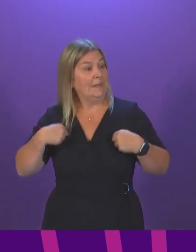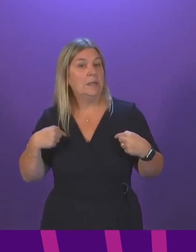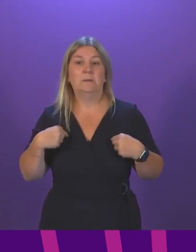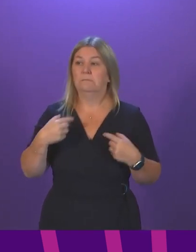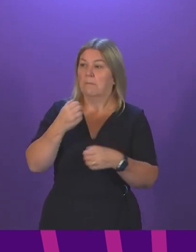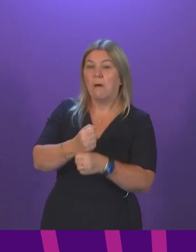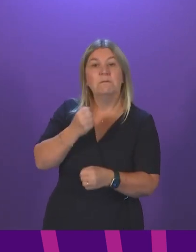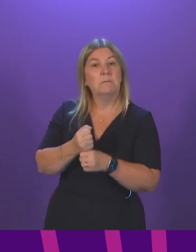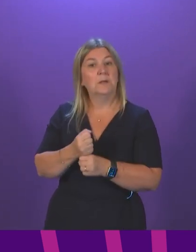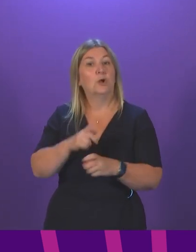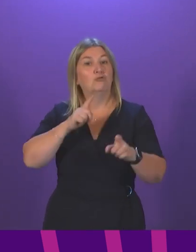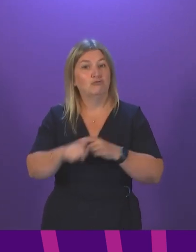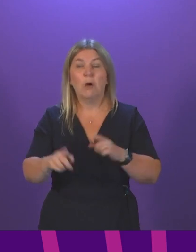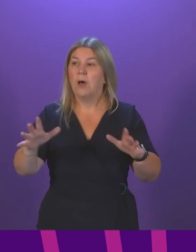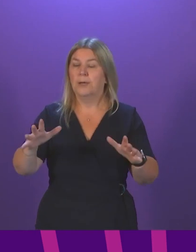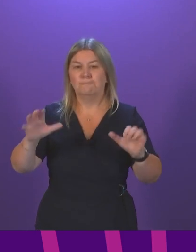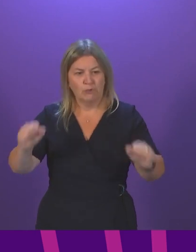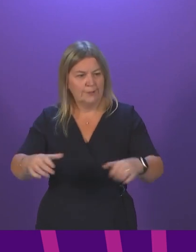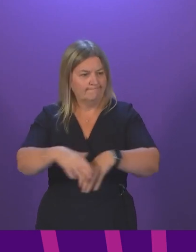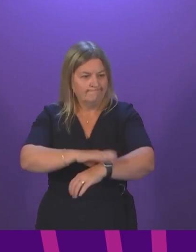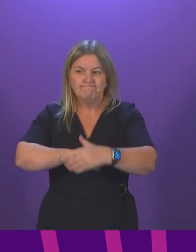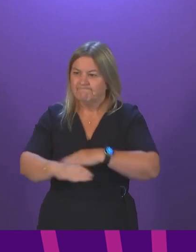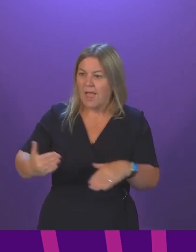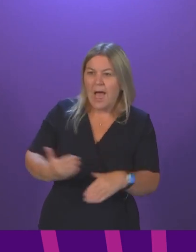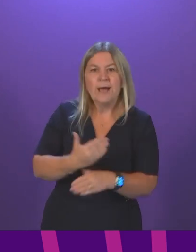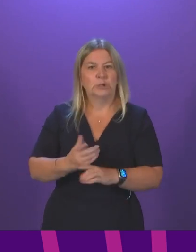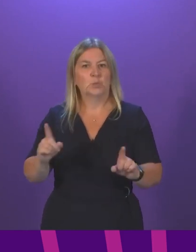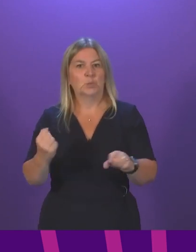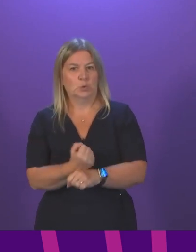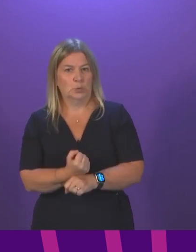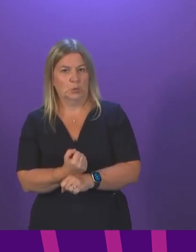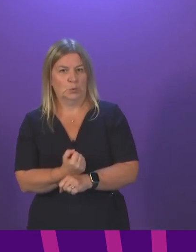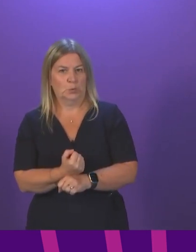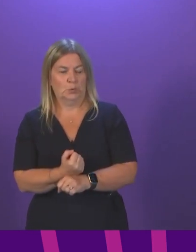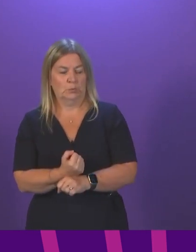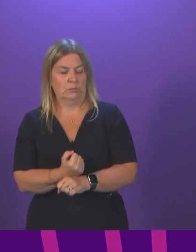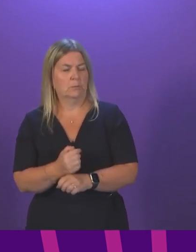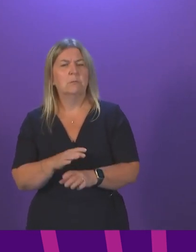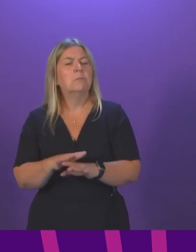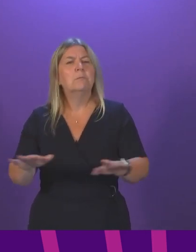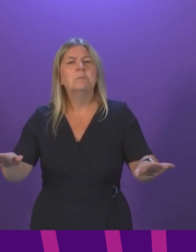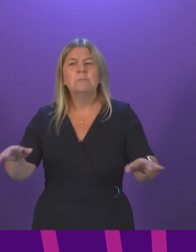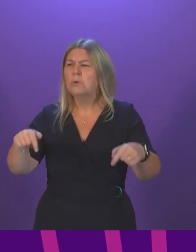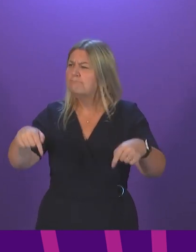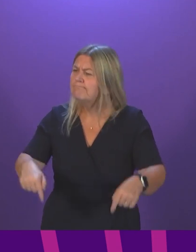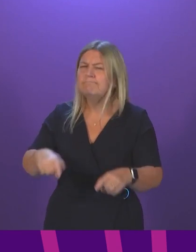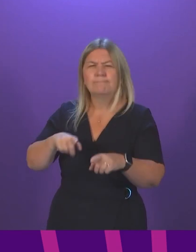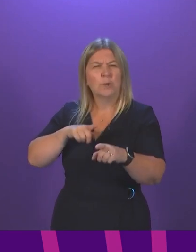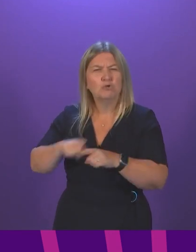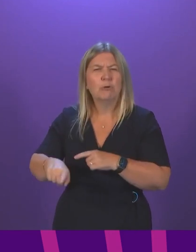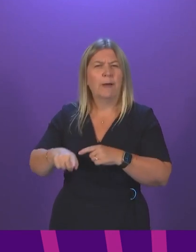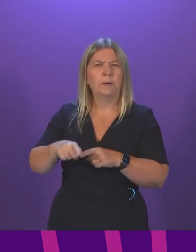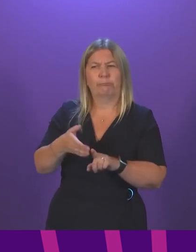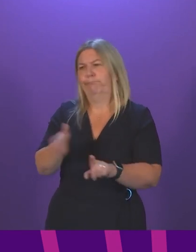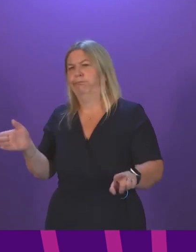with the situation we face. I think that is more important than what we choose to call it. I am not trying in any way to evade the